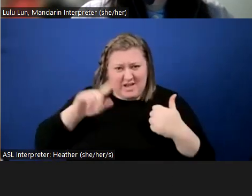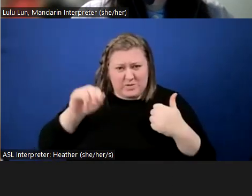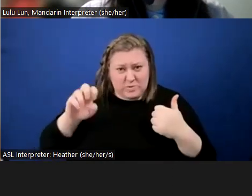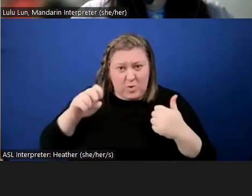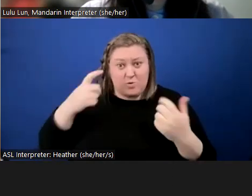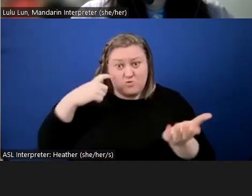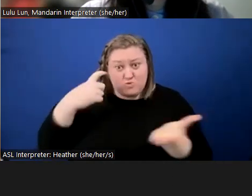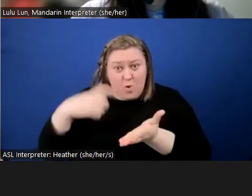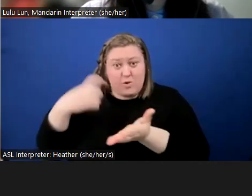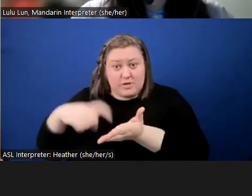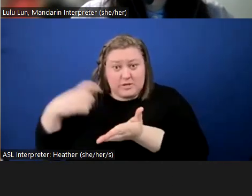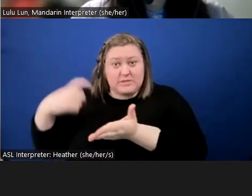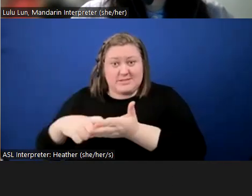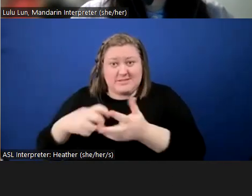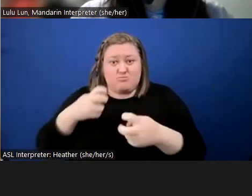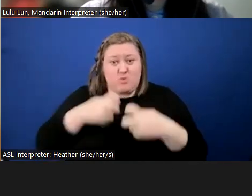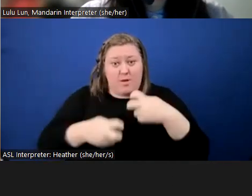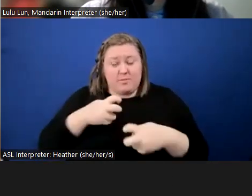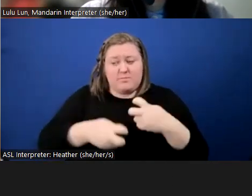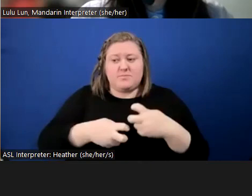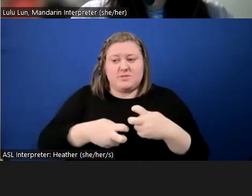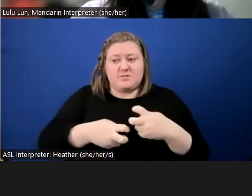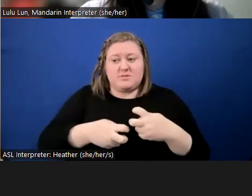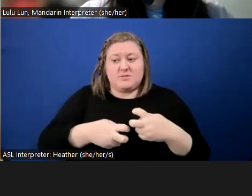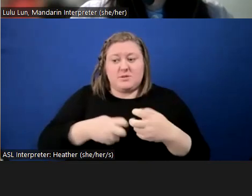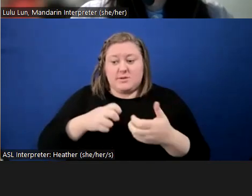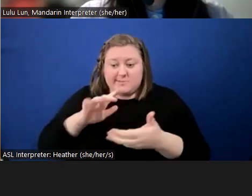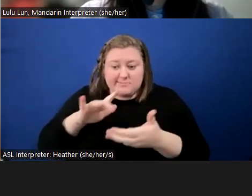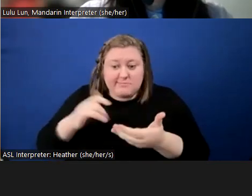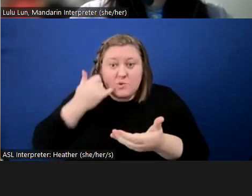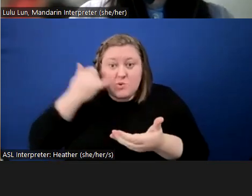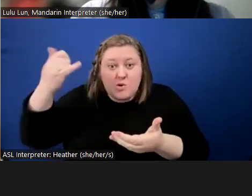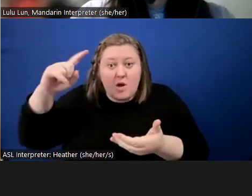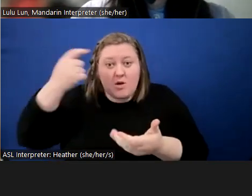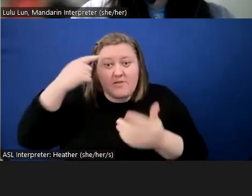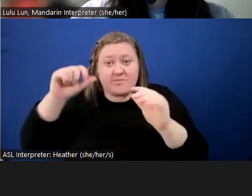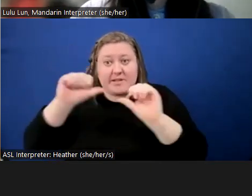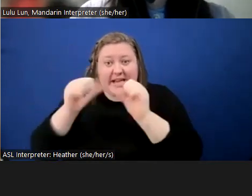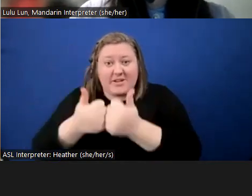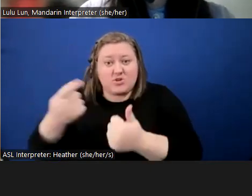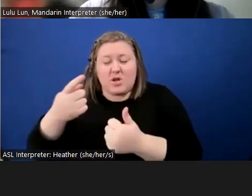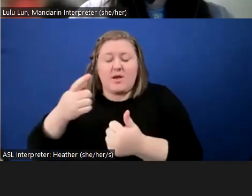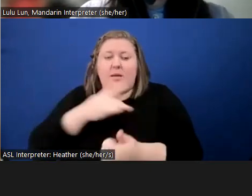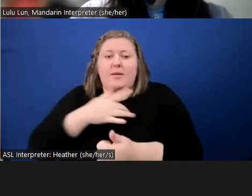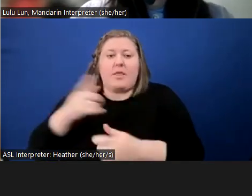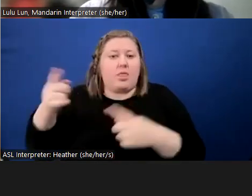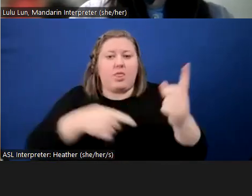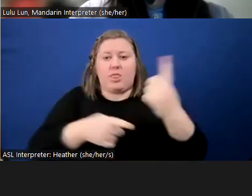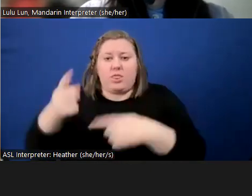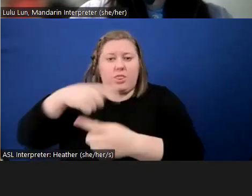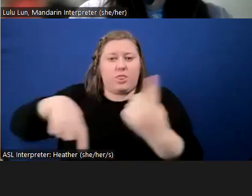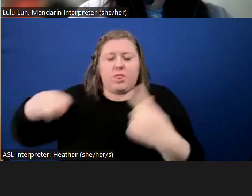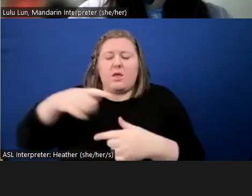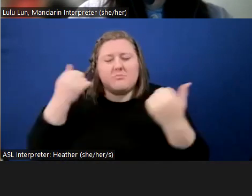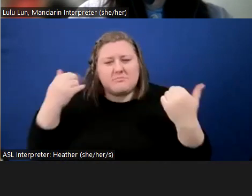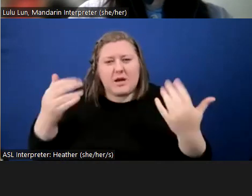you call, you look up, you call a government agency, and you get the runaround. I've had it so many